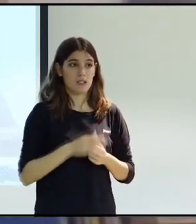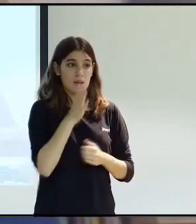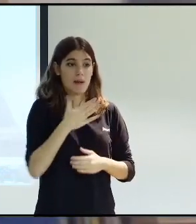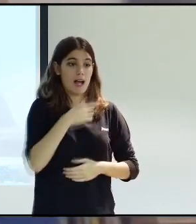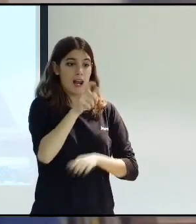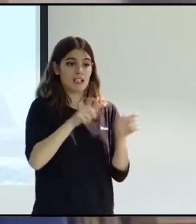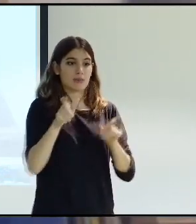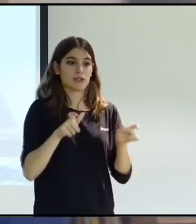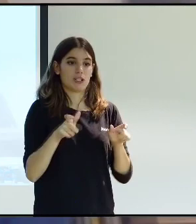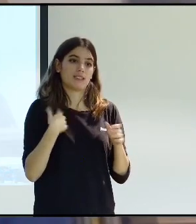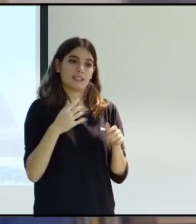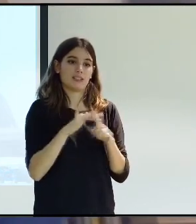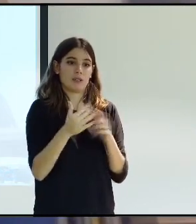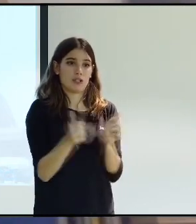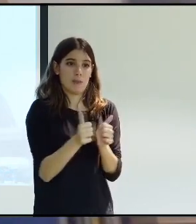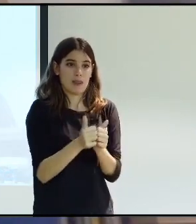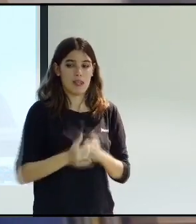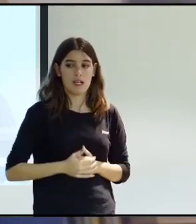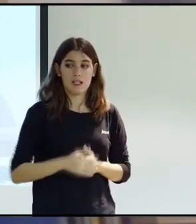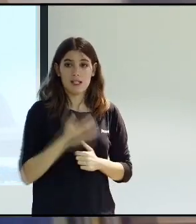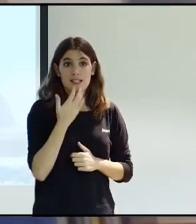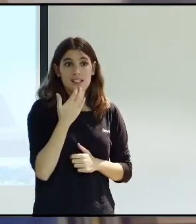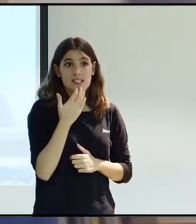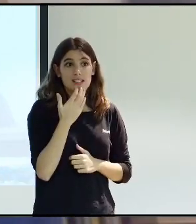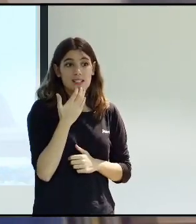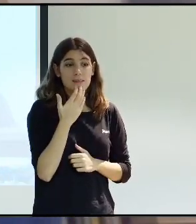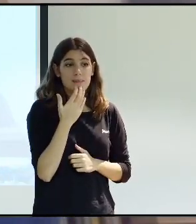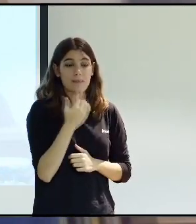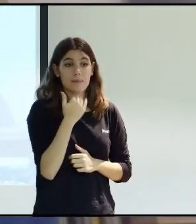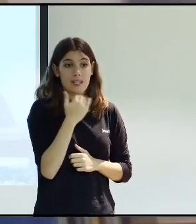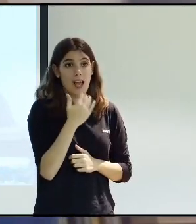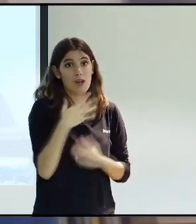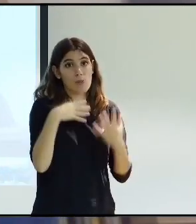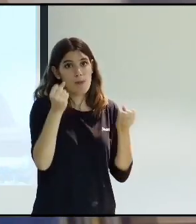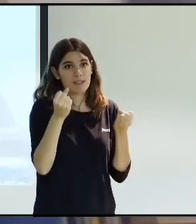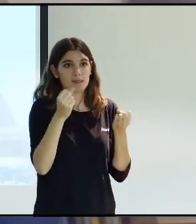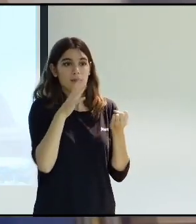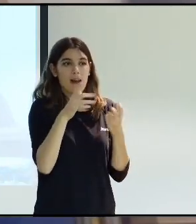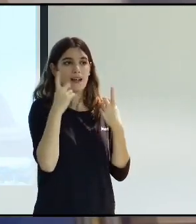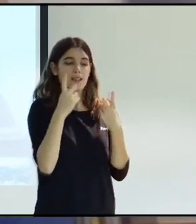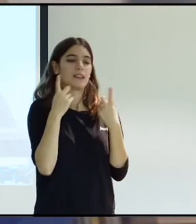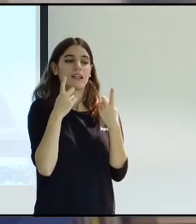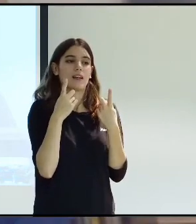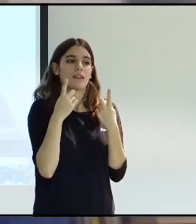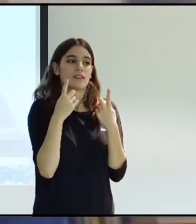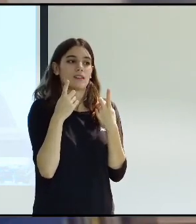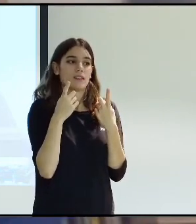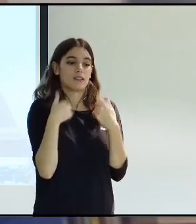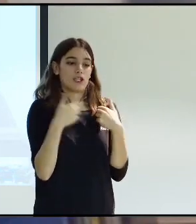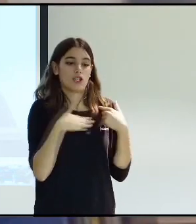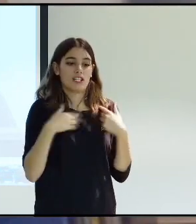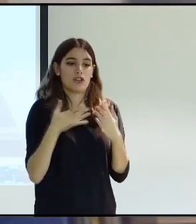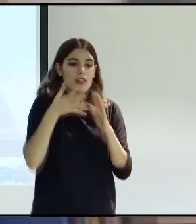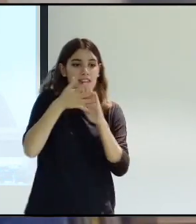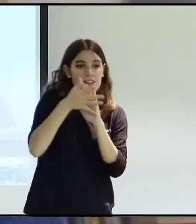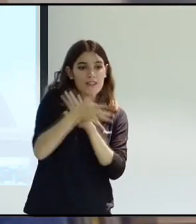for people who need this